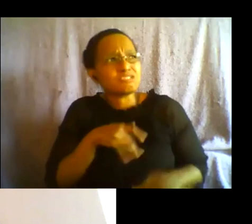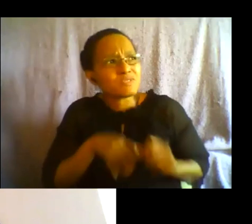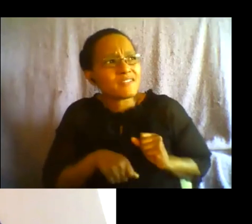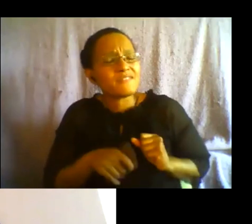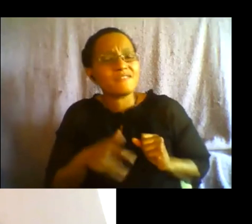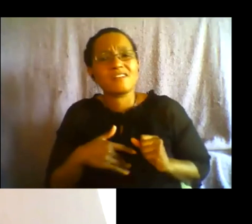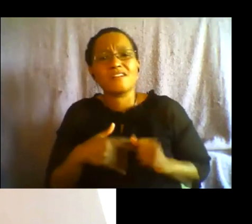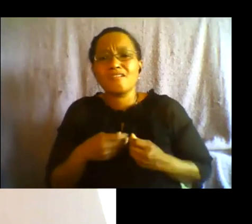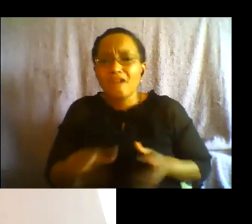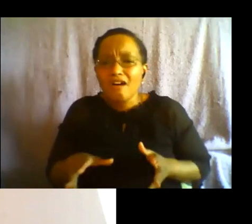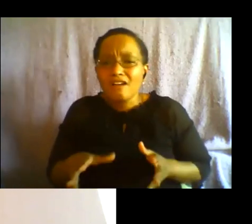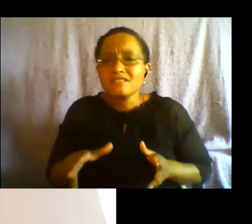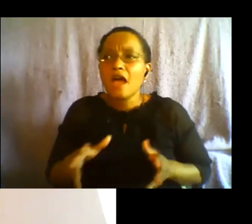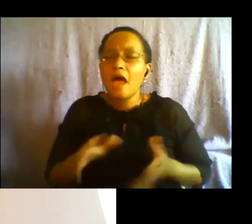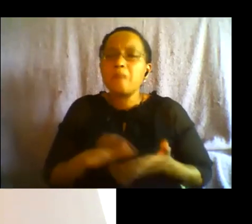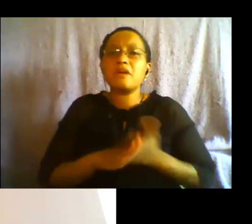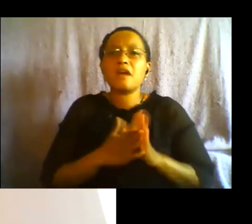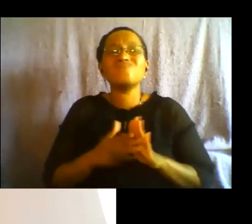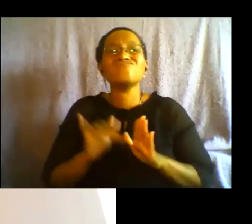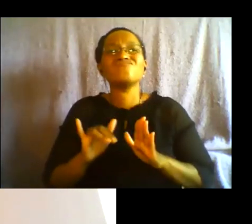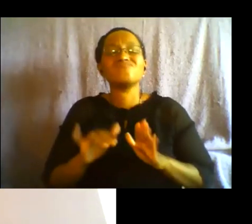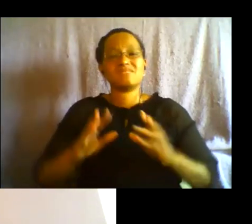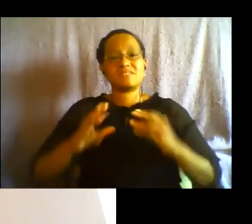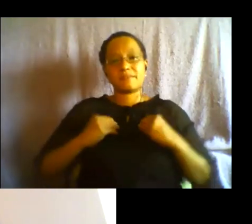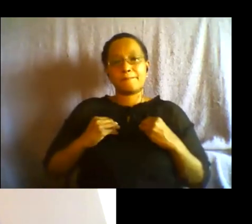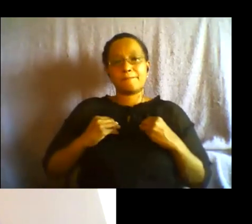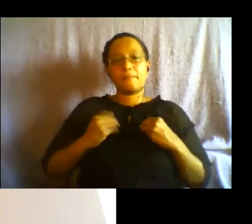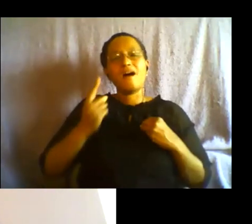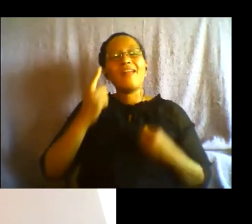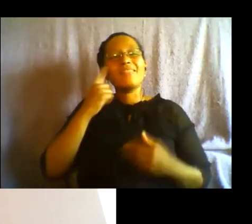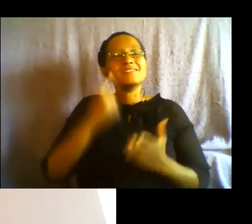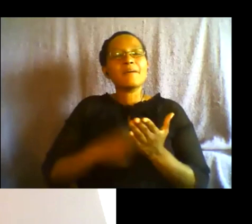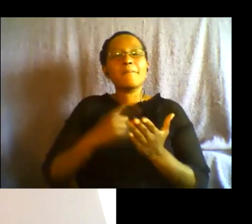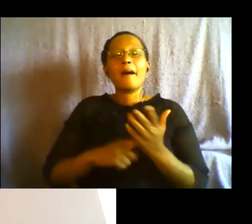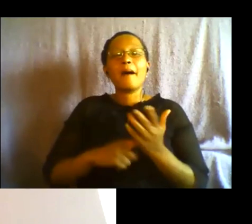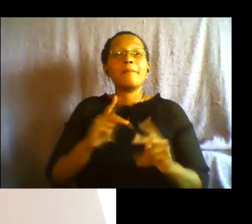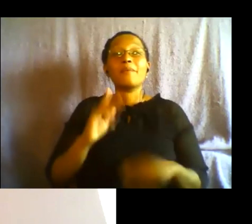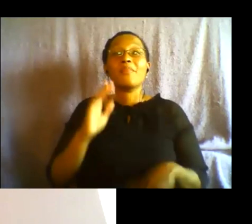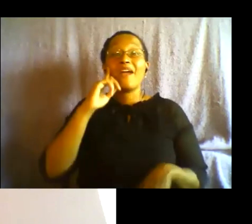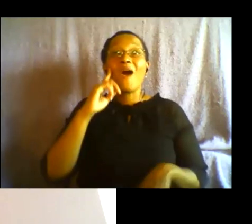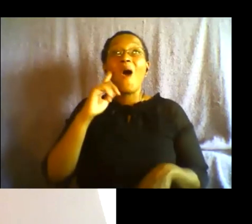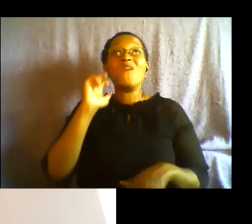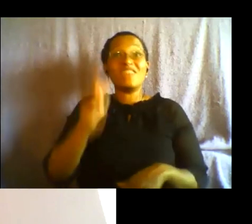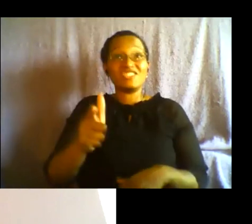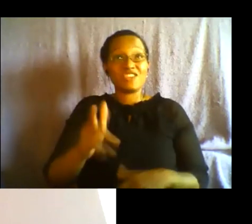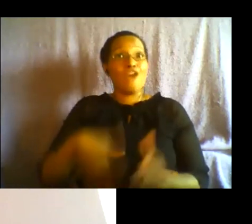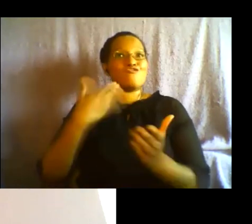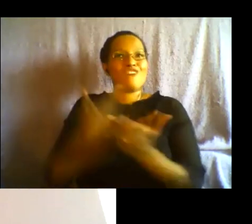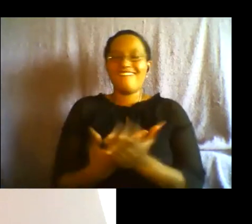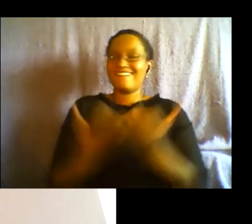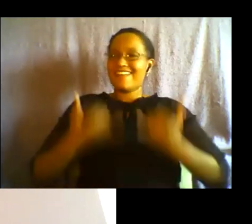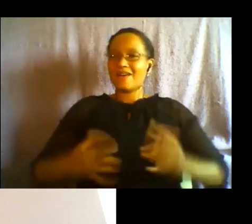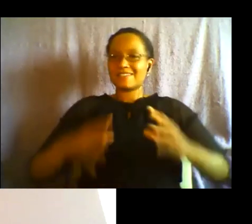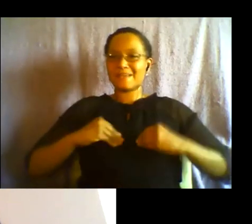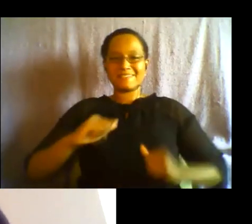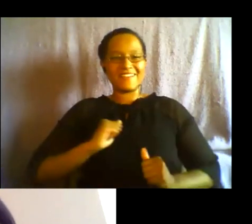places of acceptance and i think sometimes people think that you arrive right like now i accept myself and it's all easy and it's